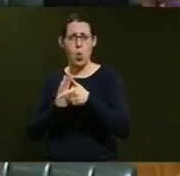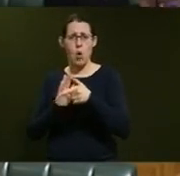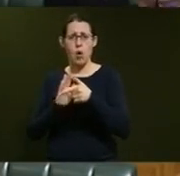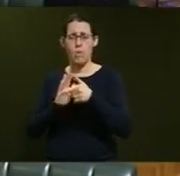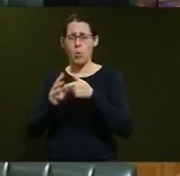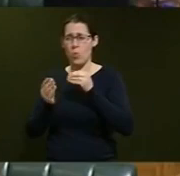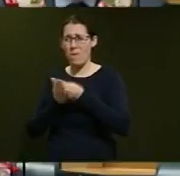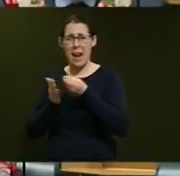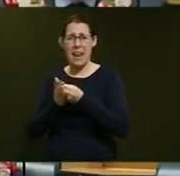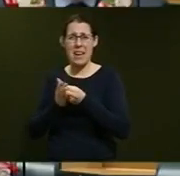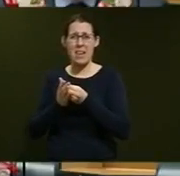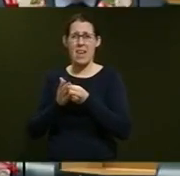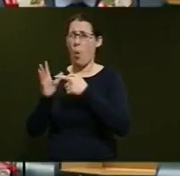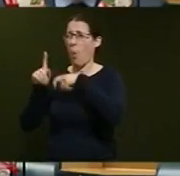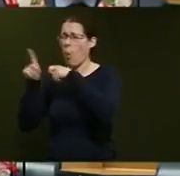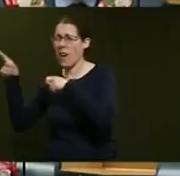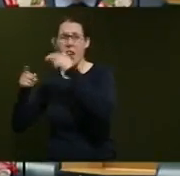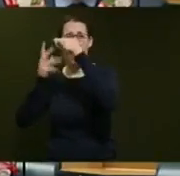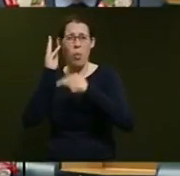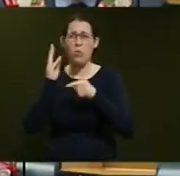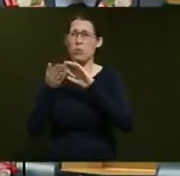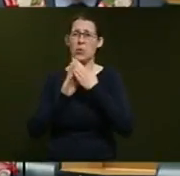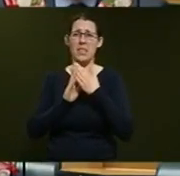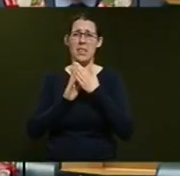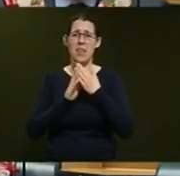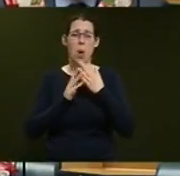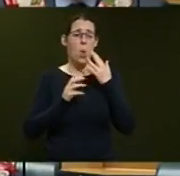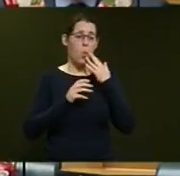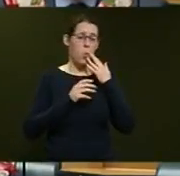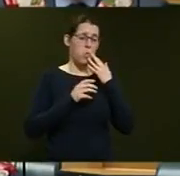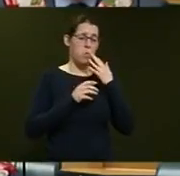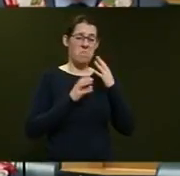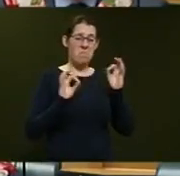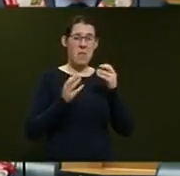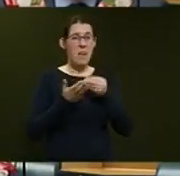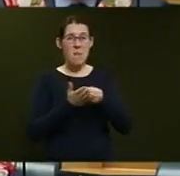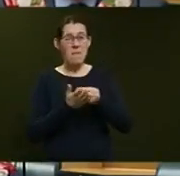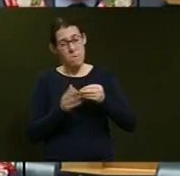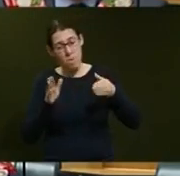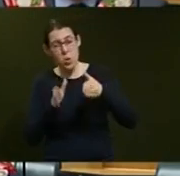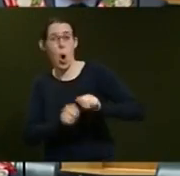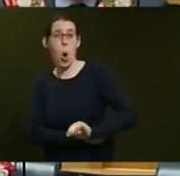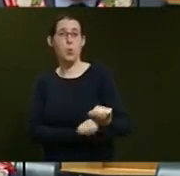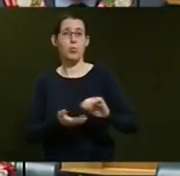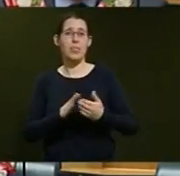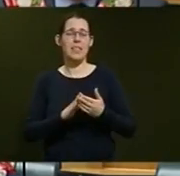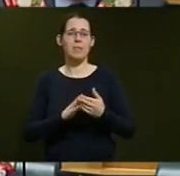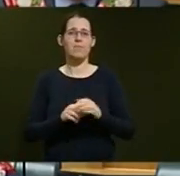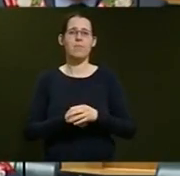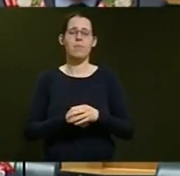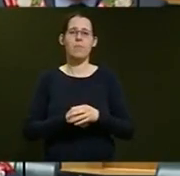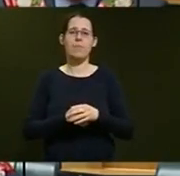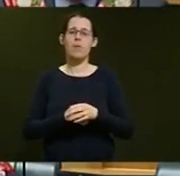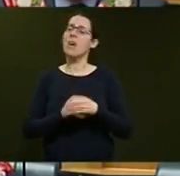communities? No amount of baseless scaremongering from the Member can change the fact that under our